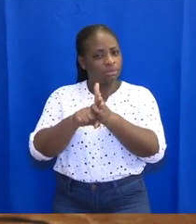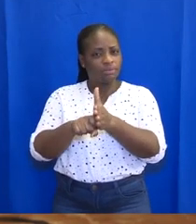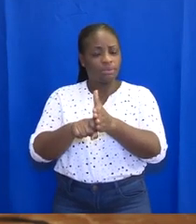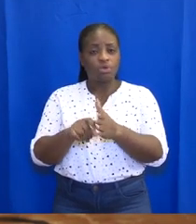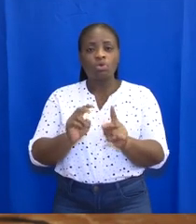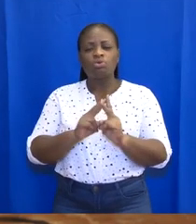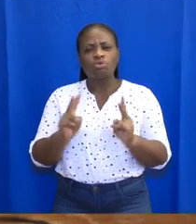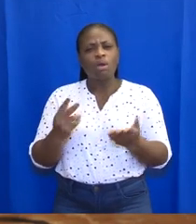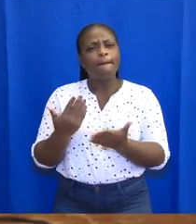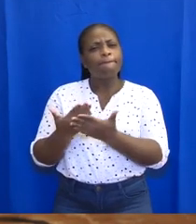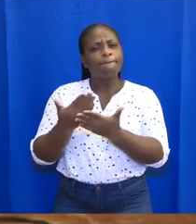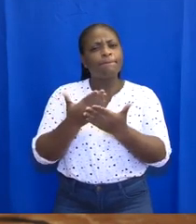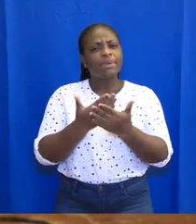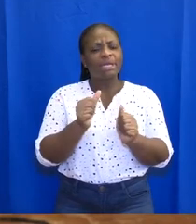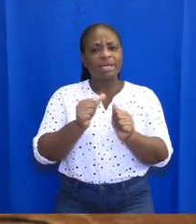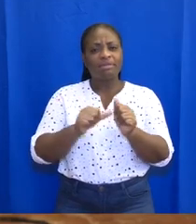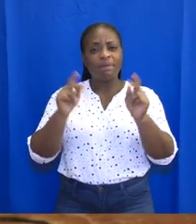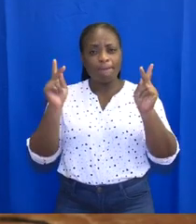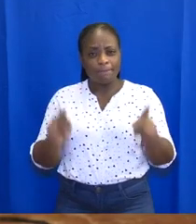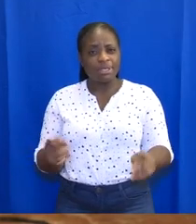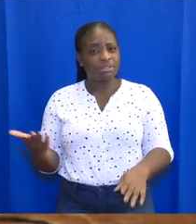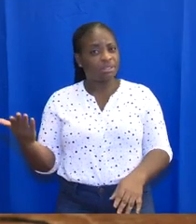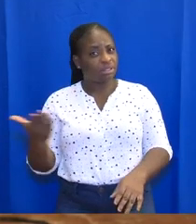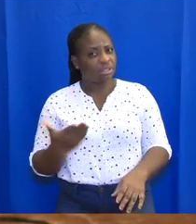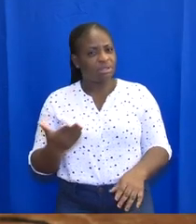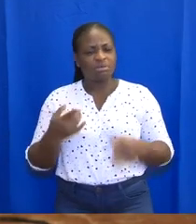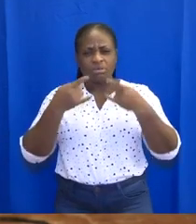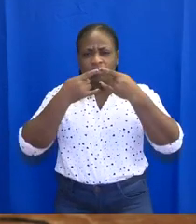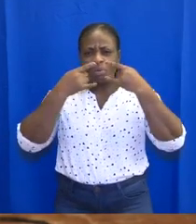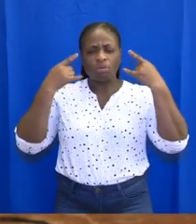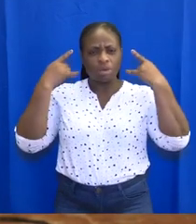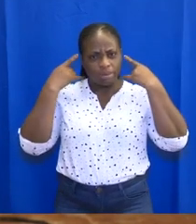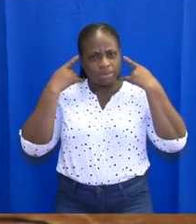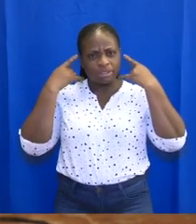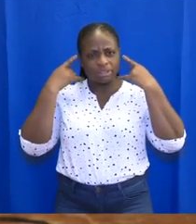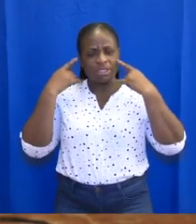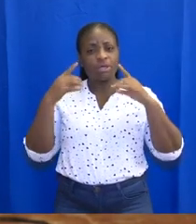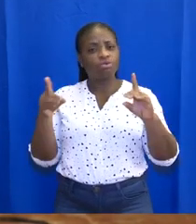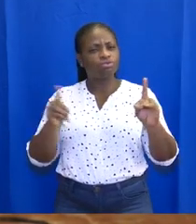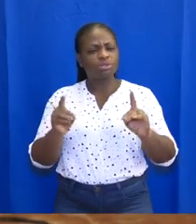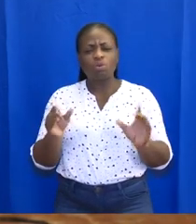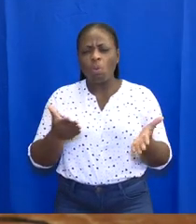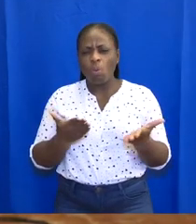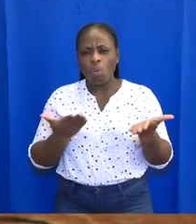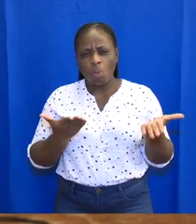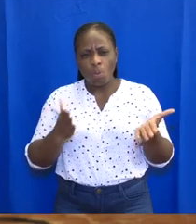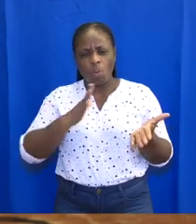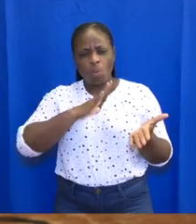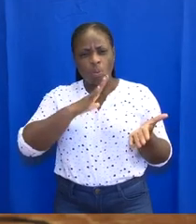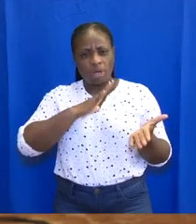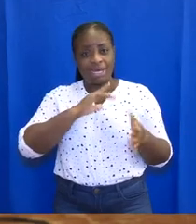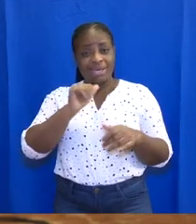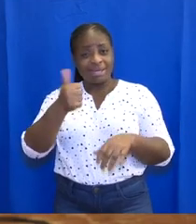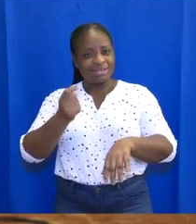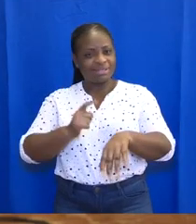So I urge each and every one of us to wear our masks and do so correctly any time